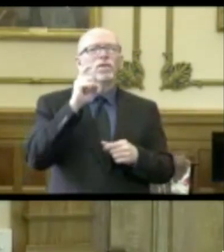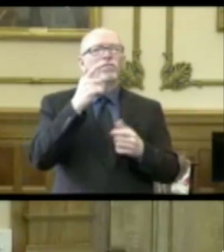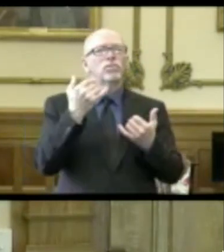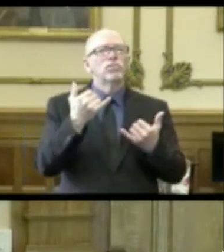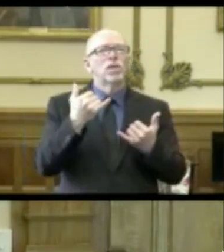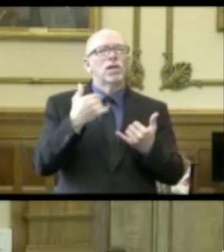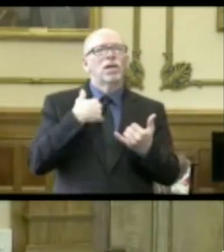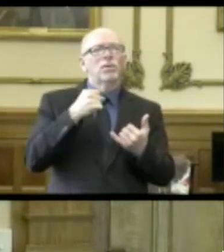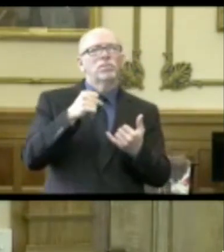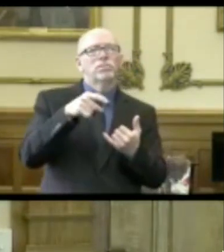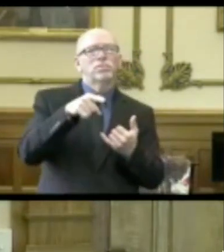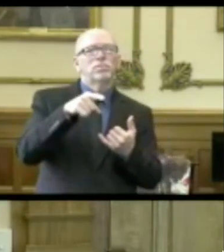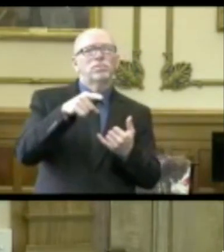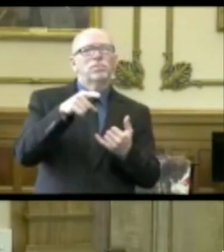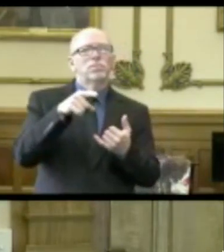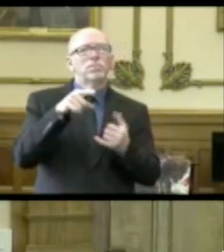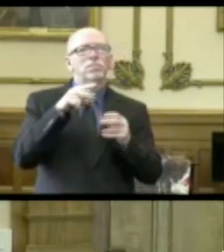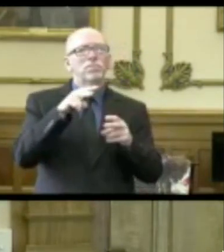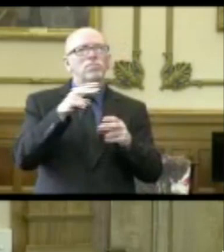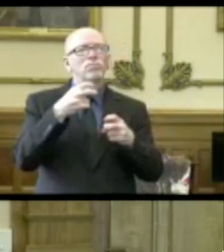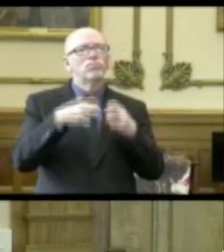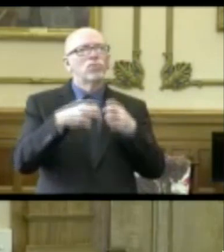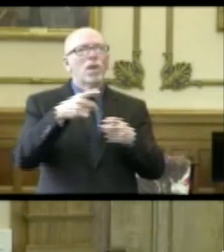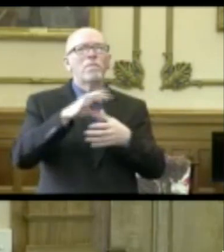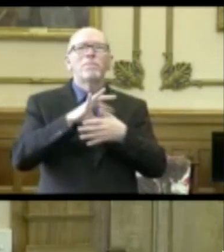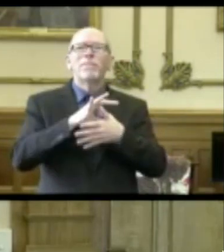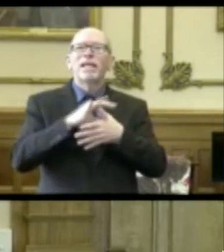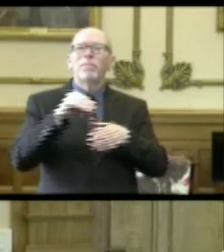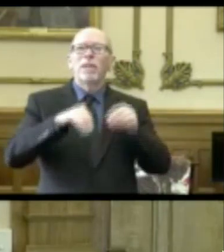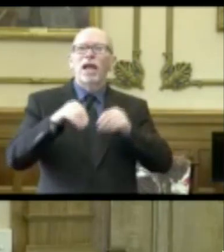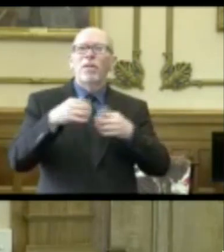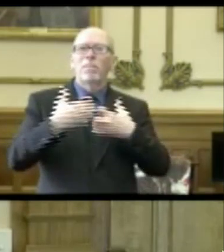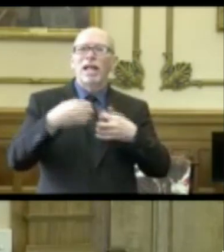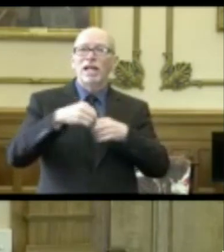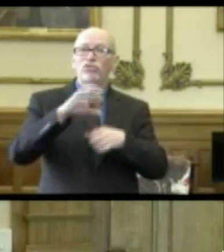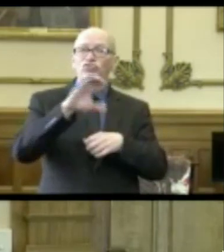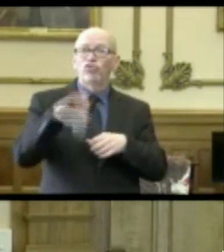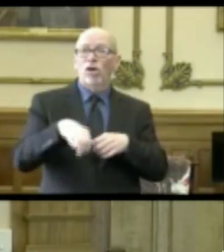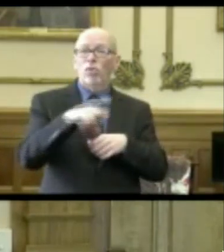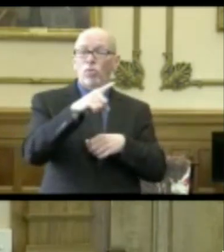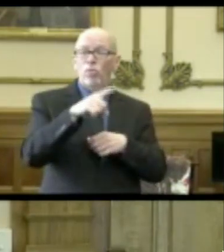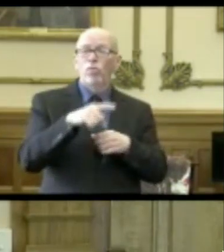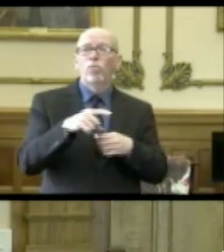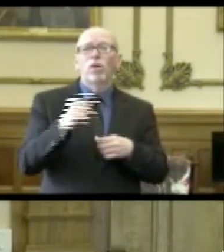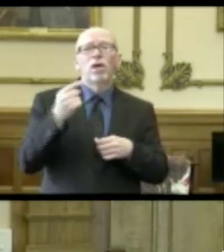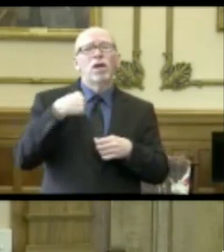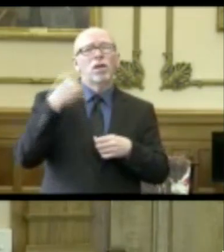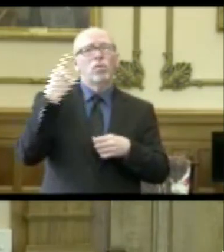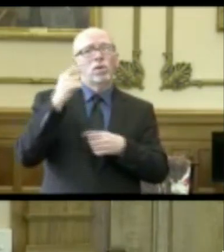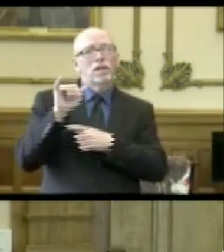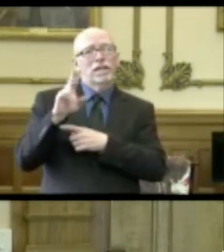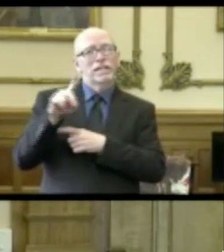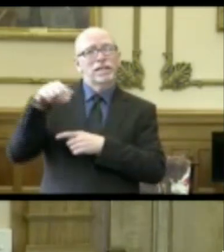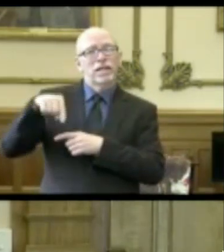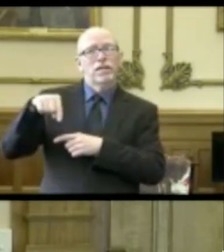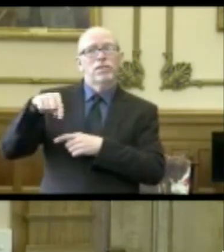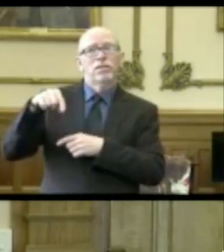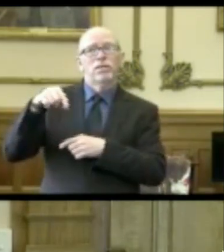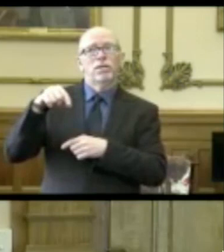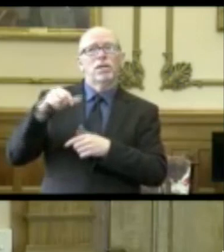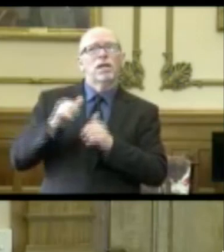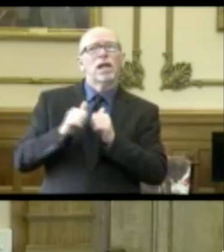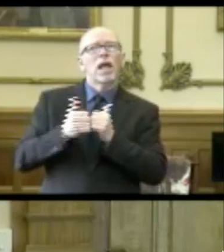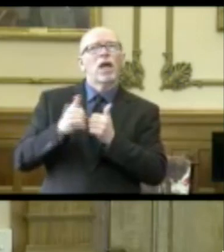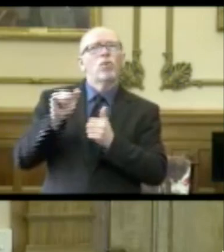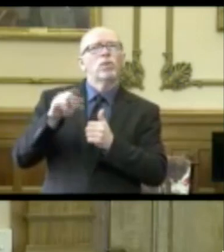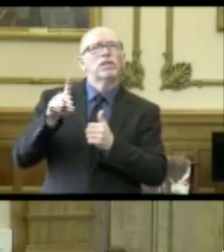today I'm reporting on problems at meat packaging plants in Chicago. I'm wondering on the Indiana side, how